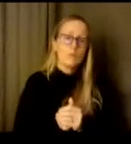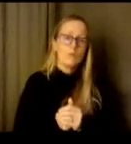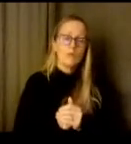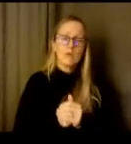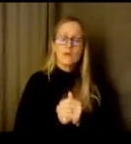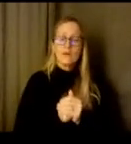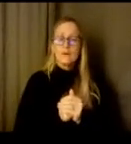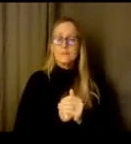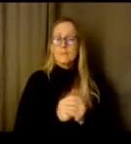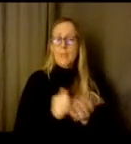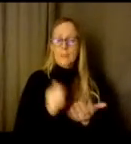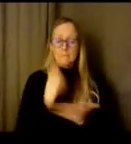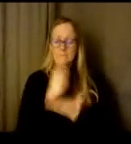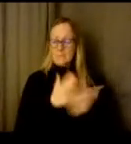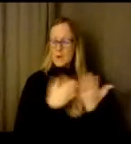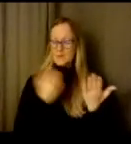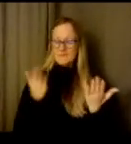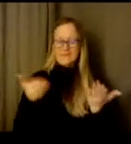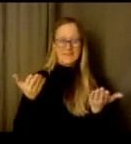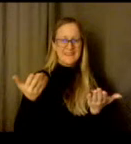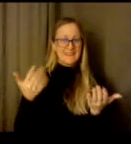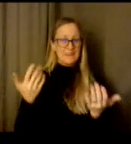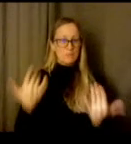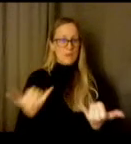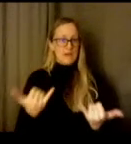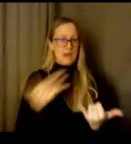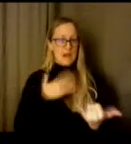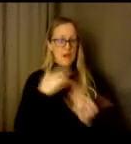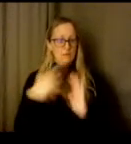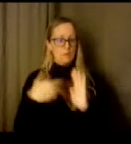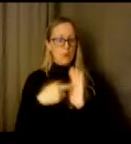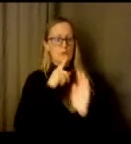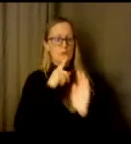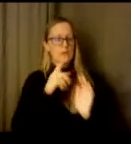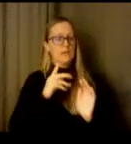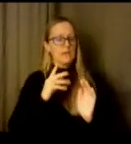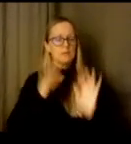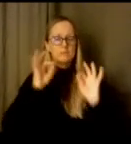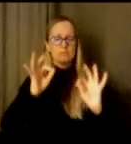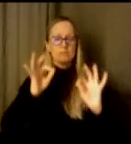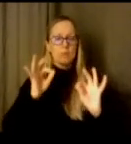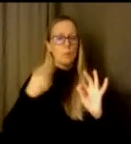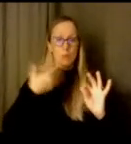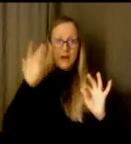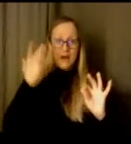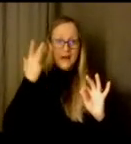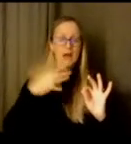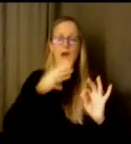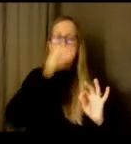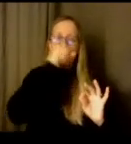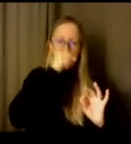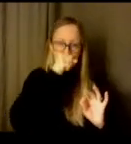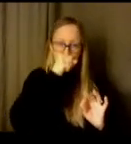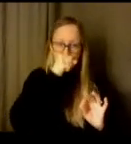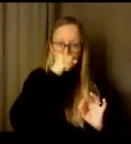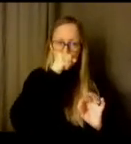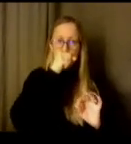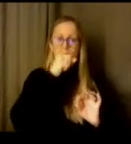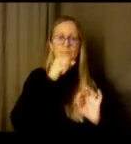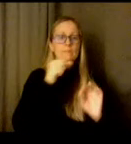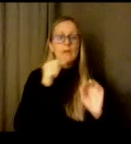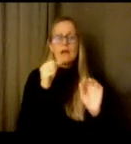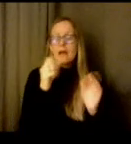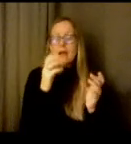part of our role is that we do have confidentiality that we need to follow that um whatever we talk about stays between us unless it's a safety issue or